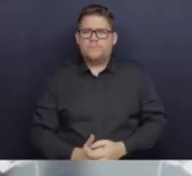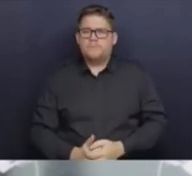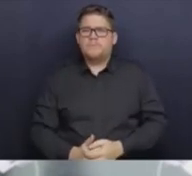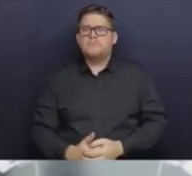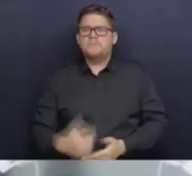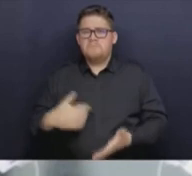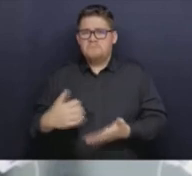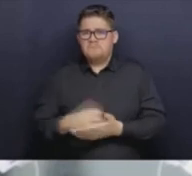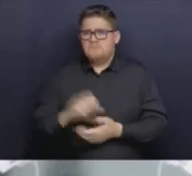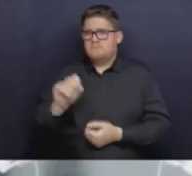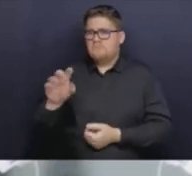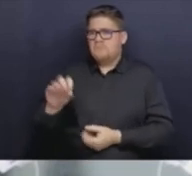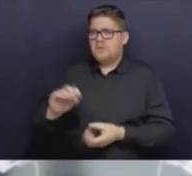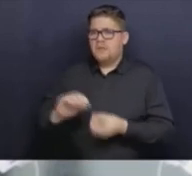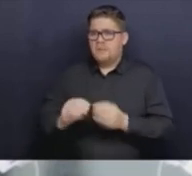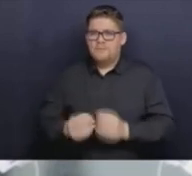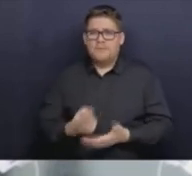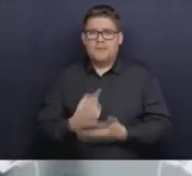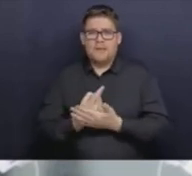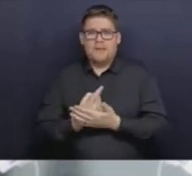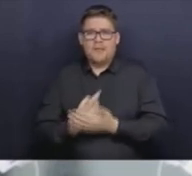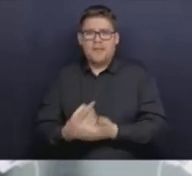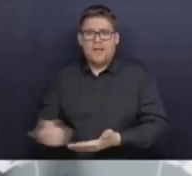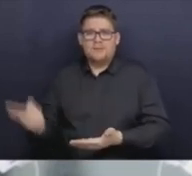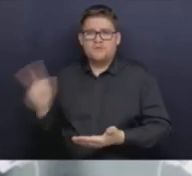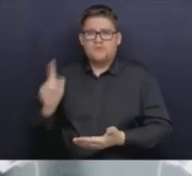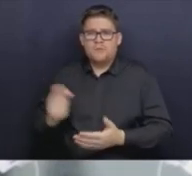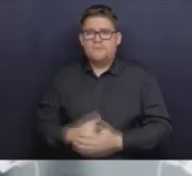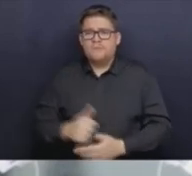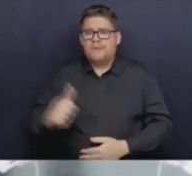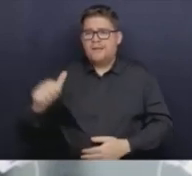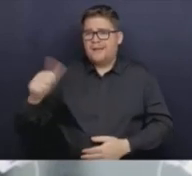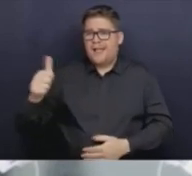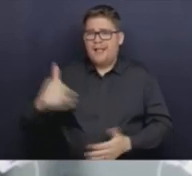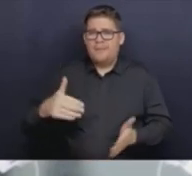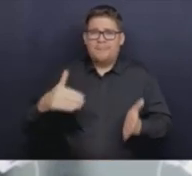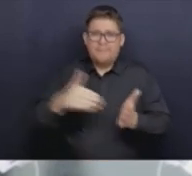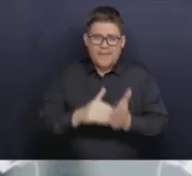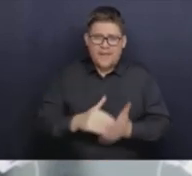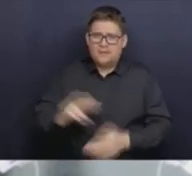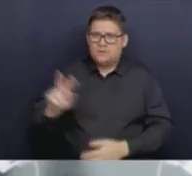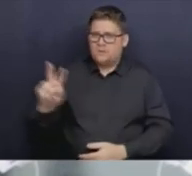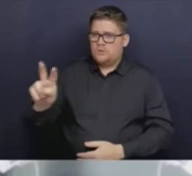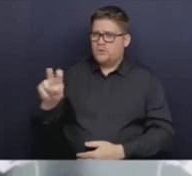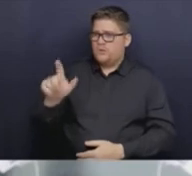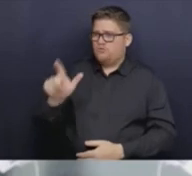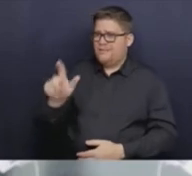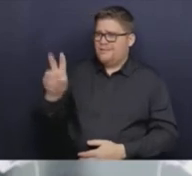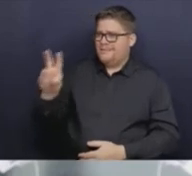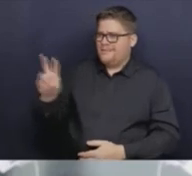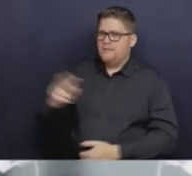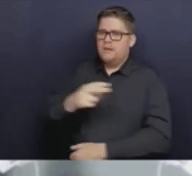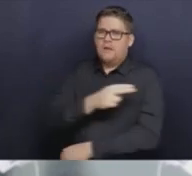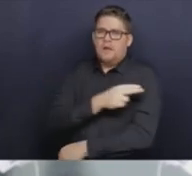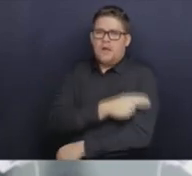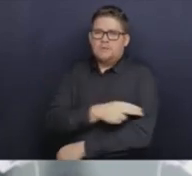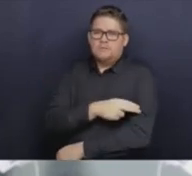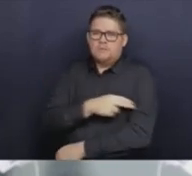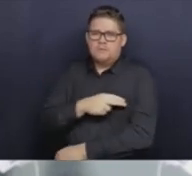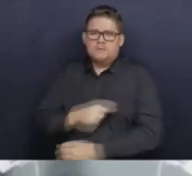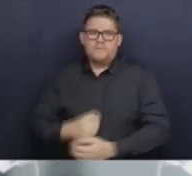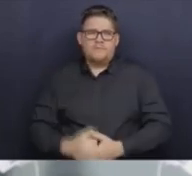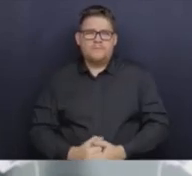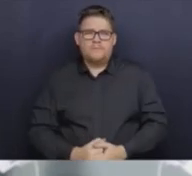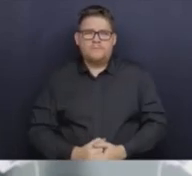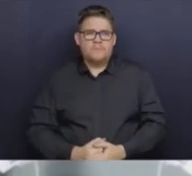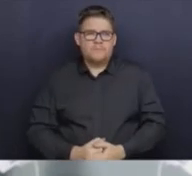Last week, when I was here, I reported on 10,226 people hospitalized in BC. As of